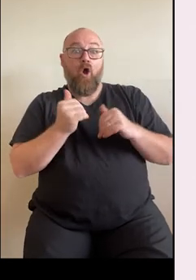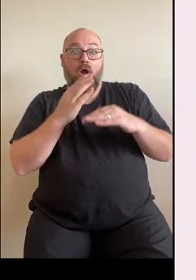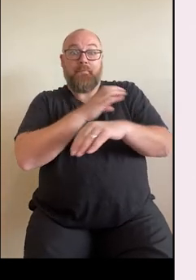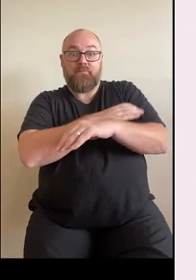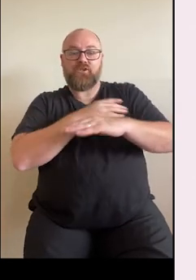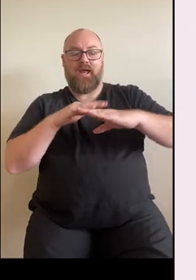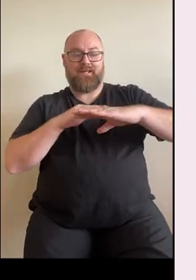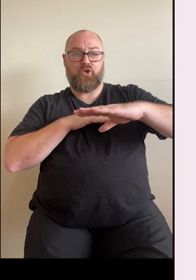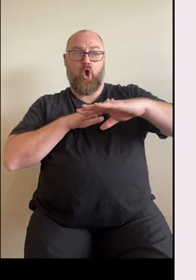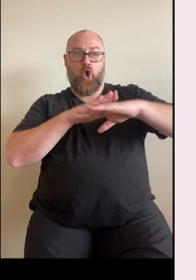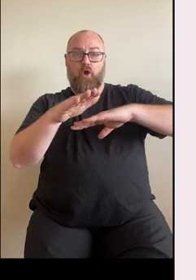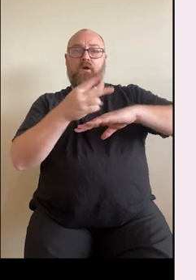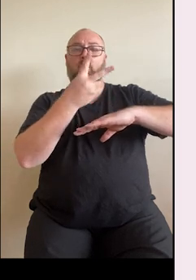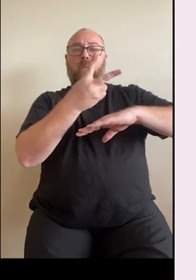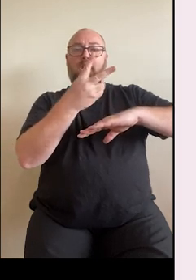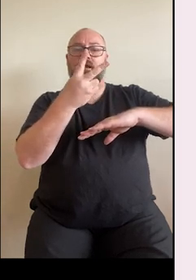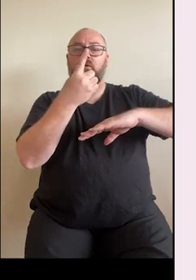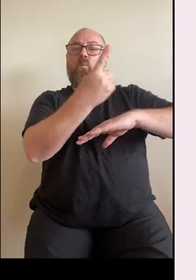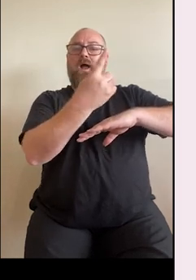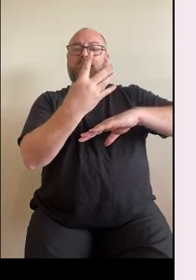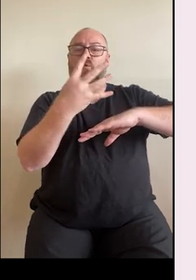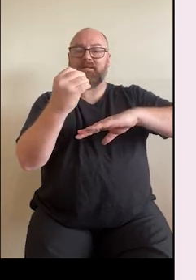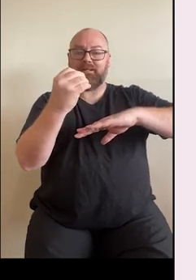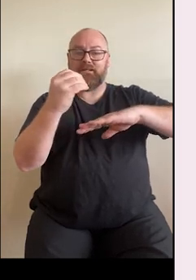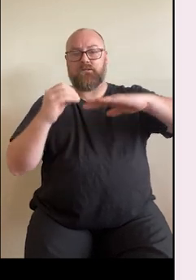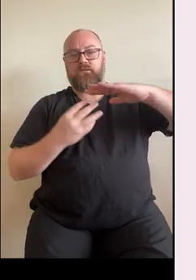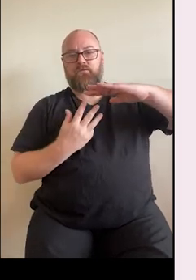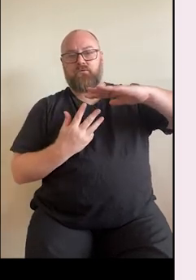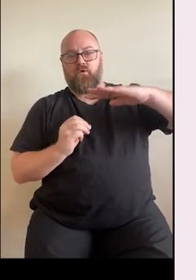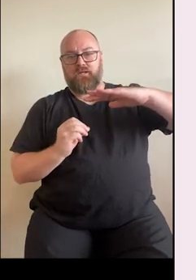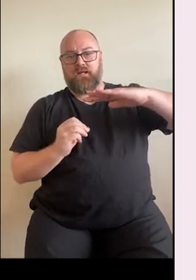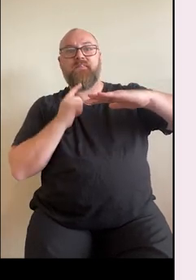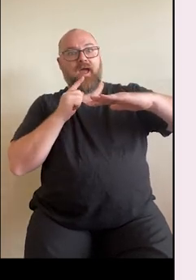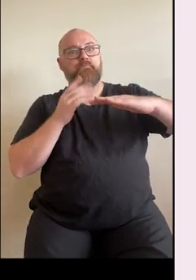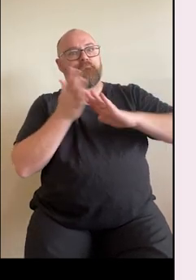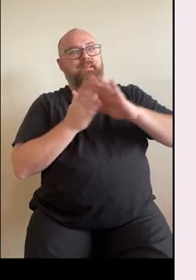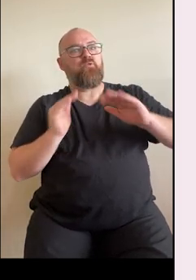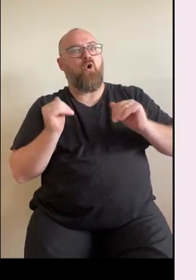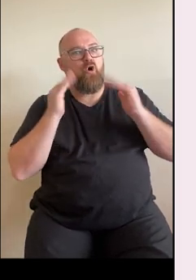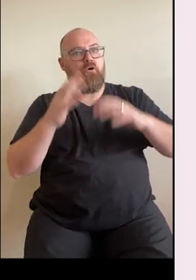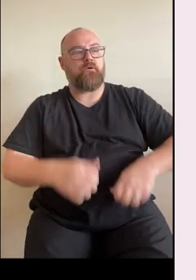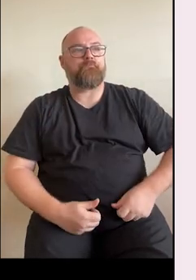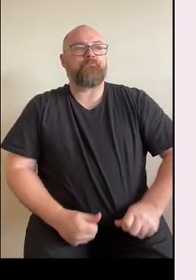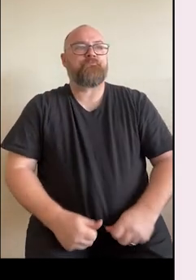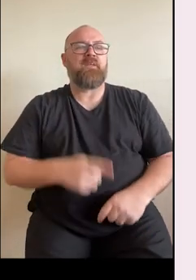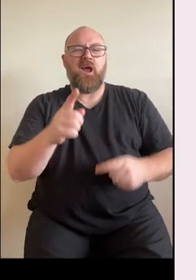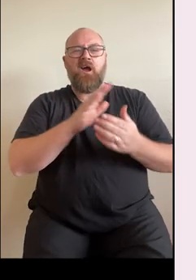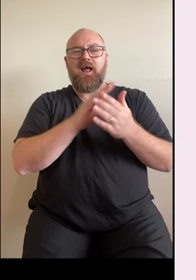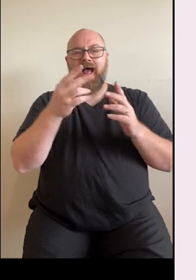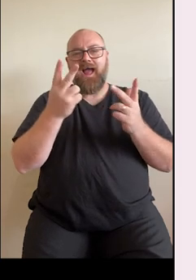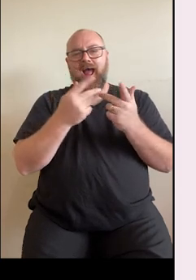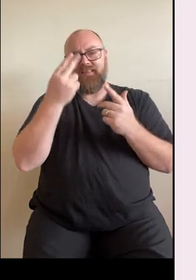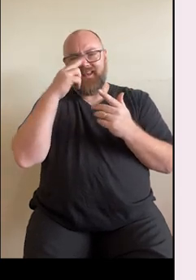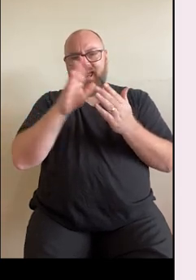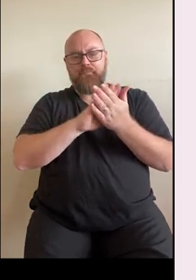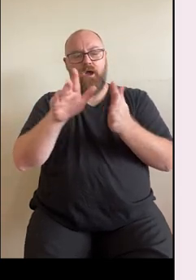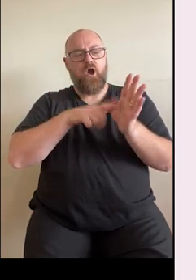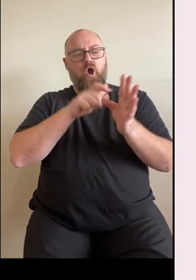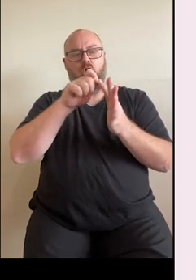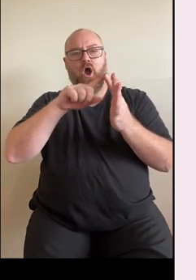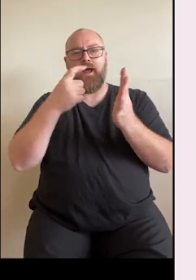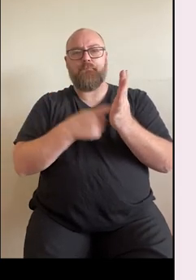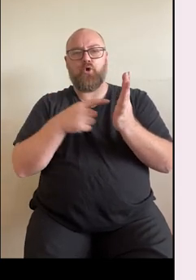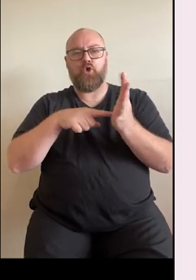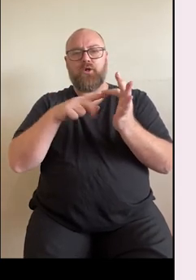reading is persistently higher than 140 over 90. It's also called hypertension. There's no